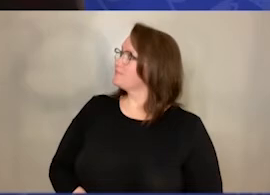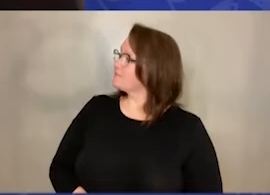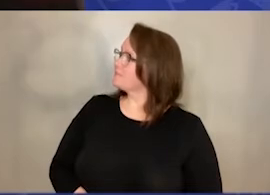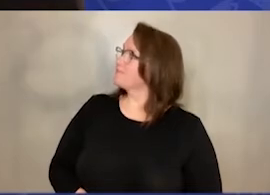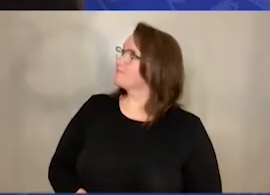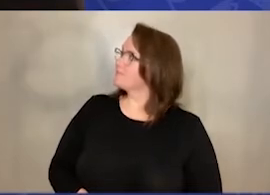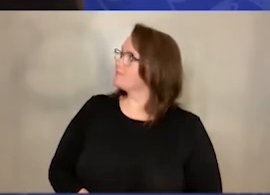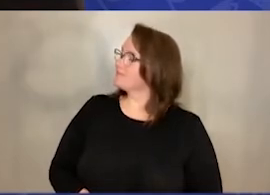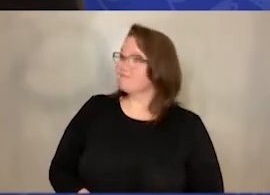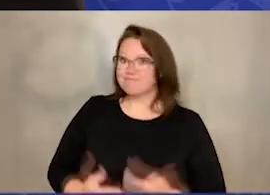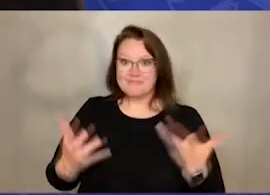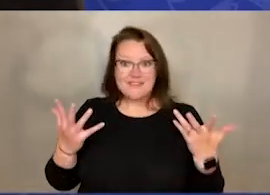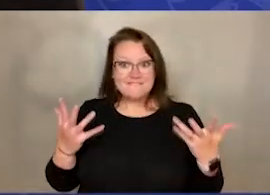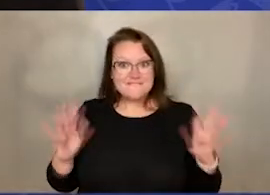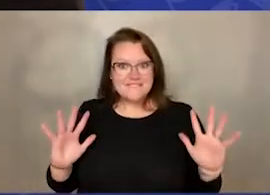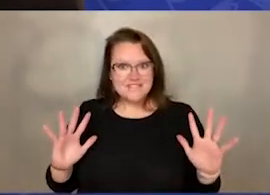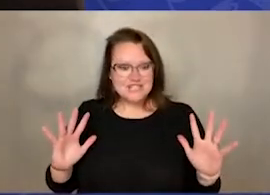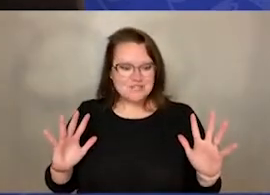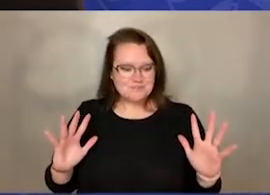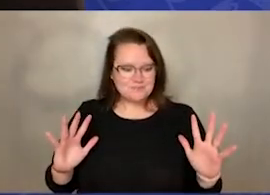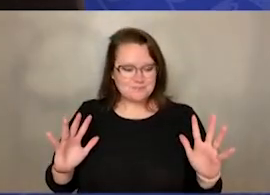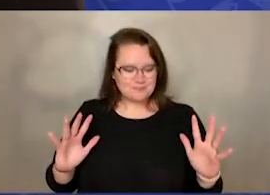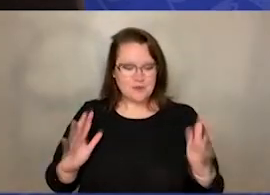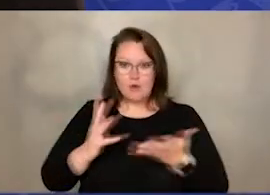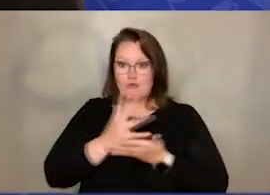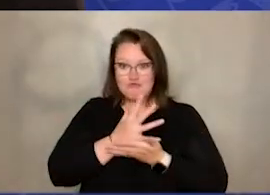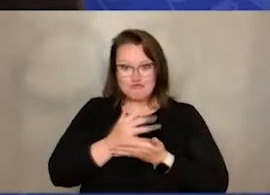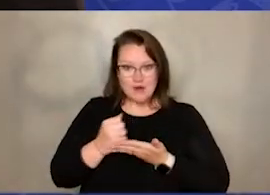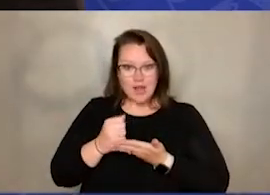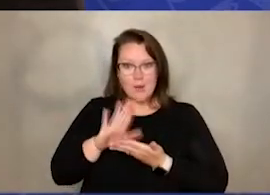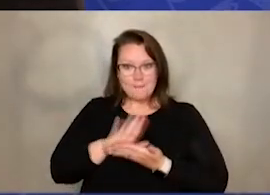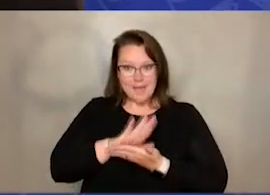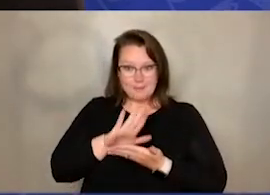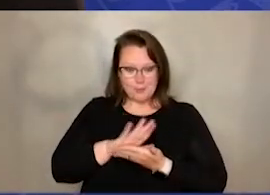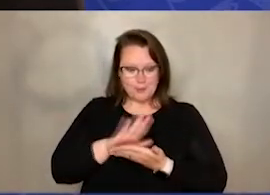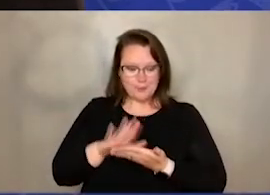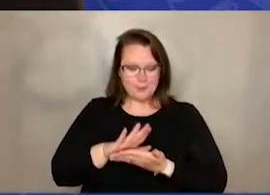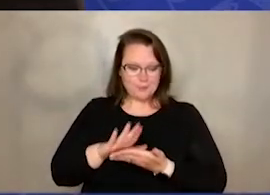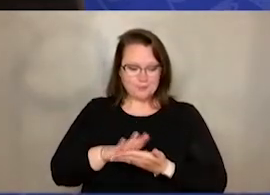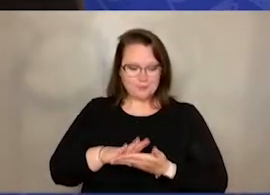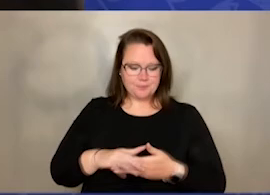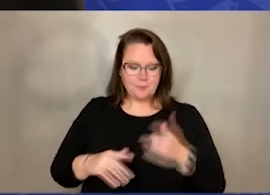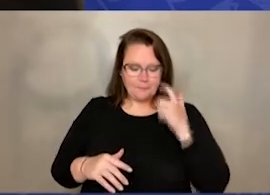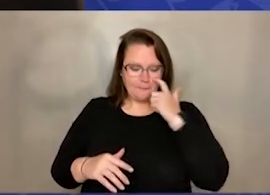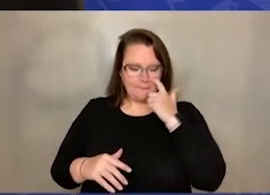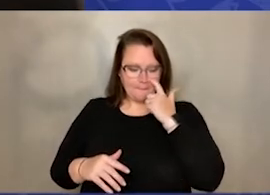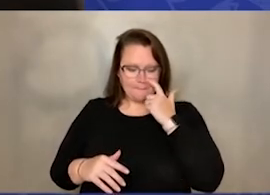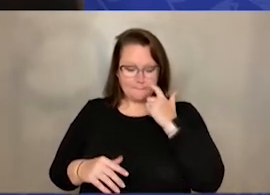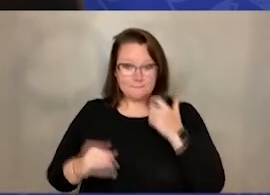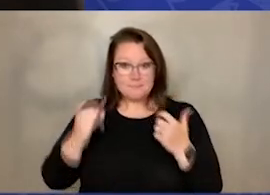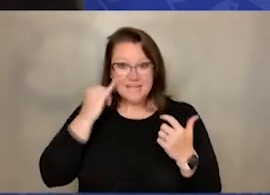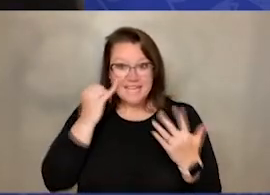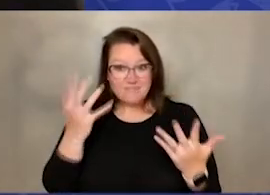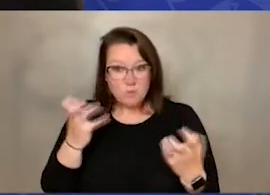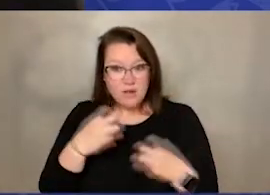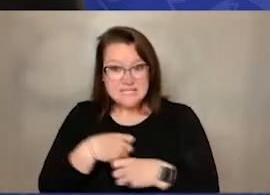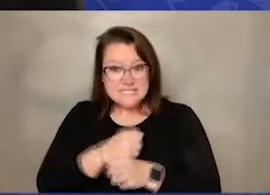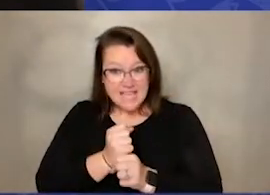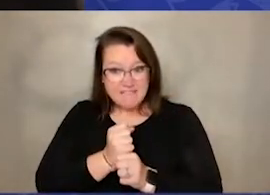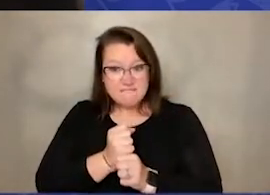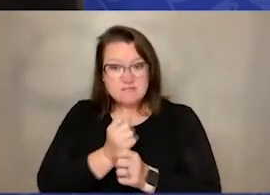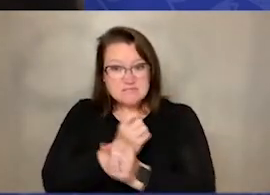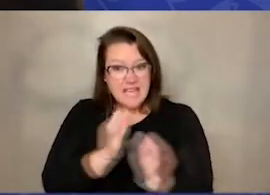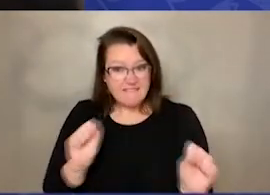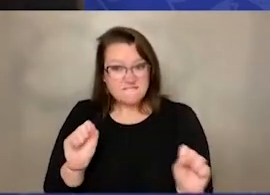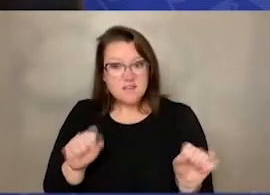twist, until you completely run out of construction paper. If you want to be safe, you can put another dot of